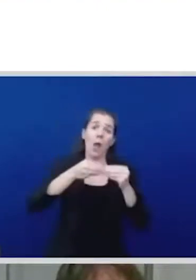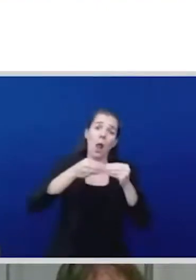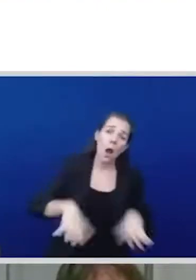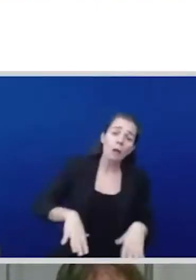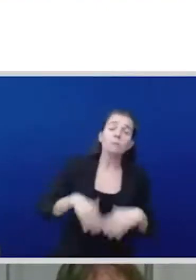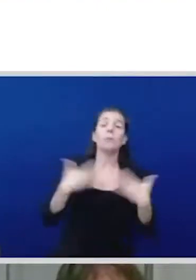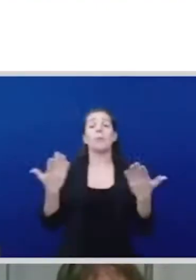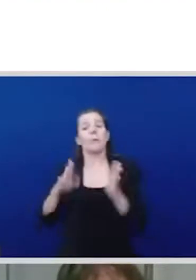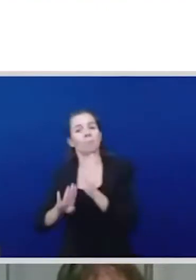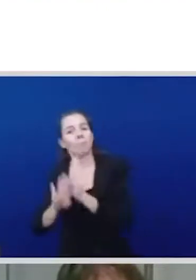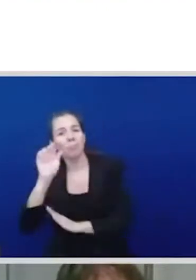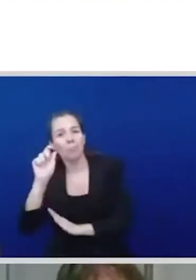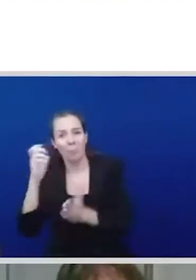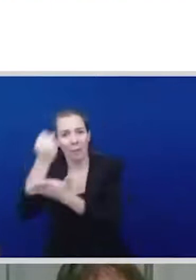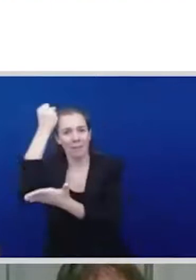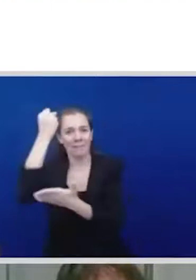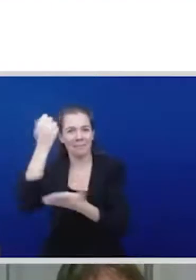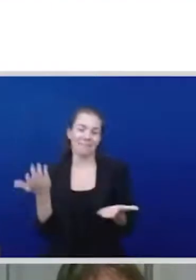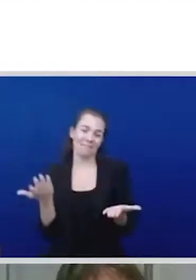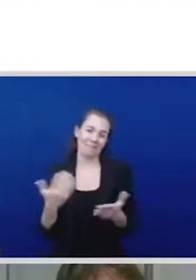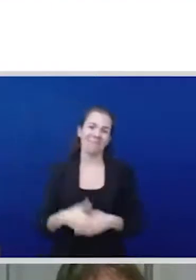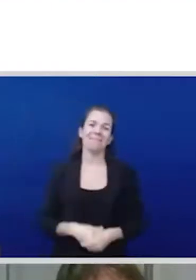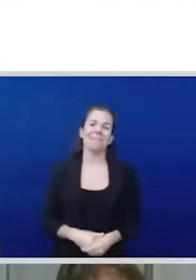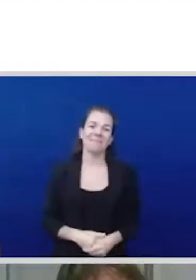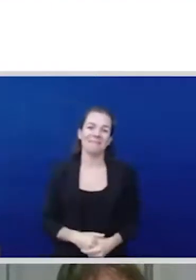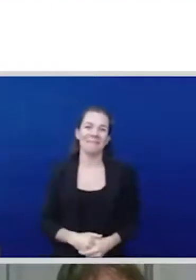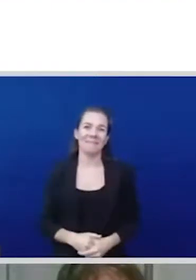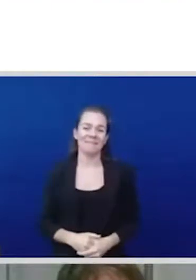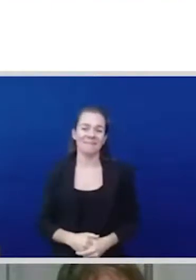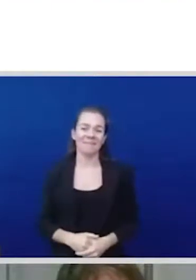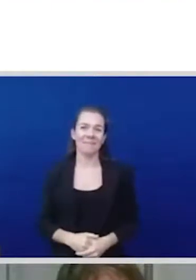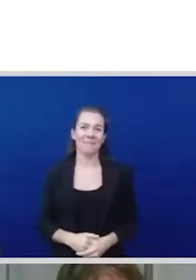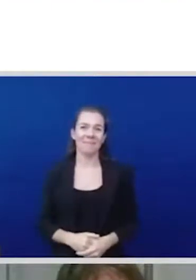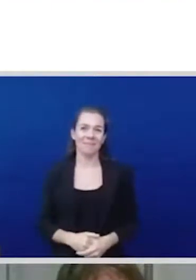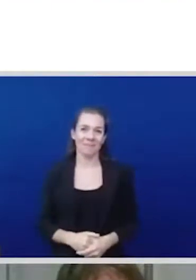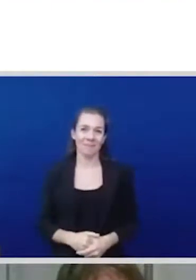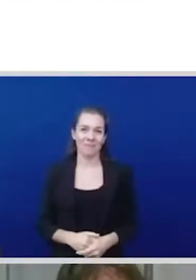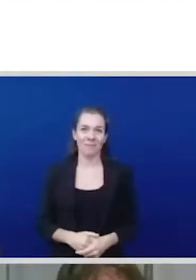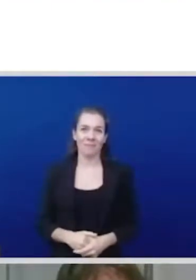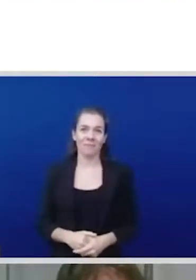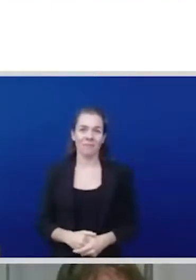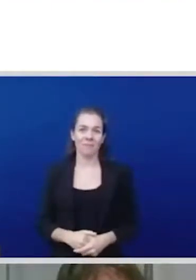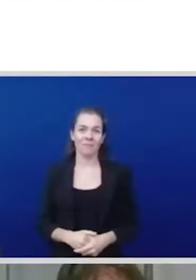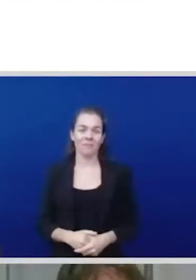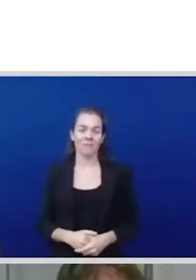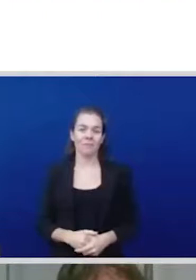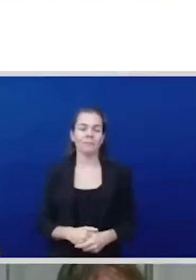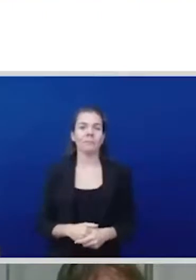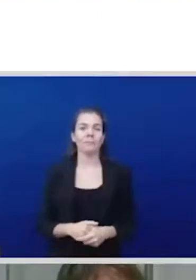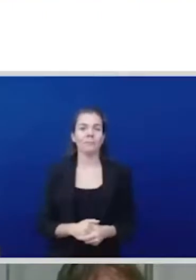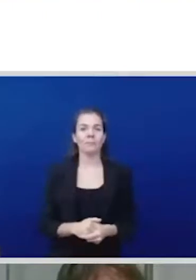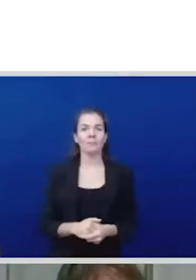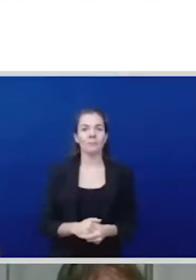the western system of the legal system so you know that expert expert you know being exploited